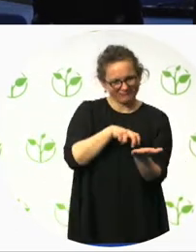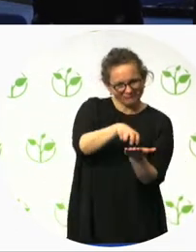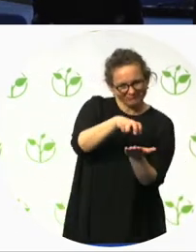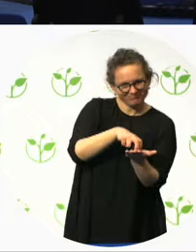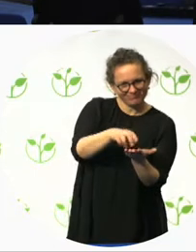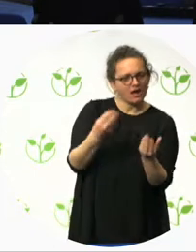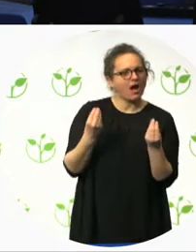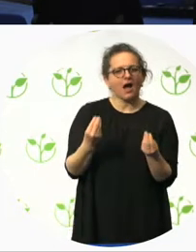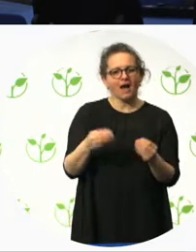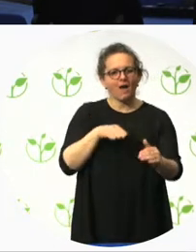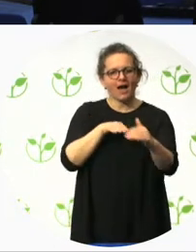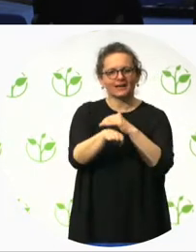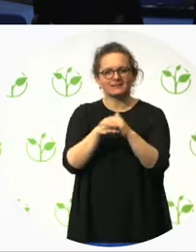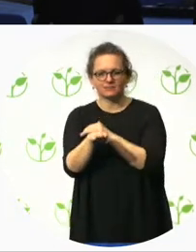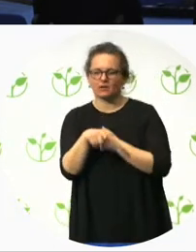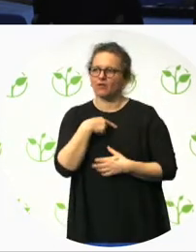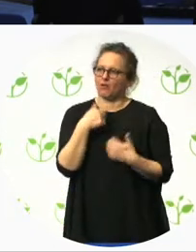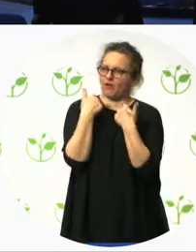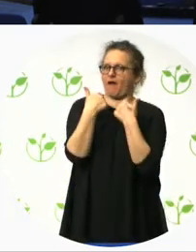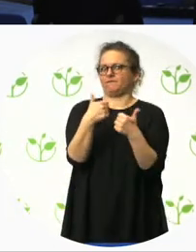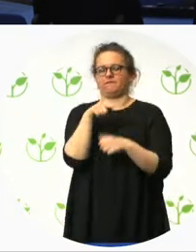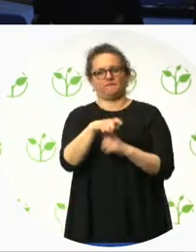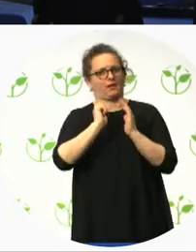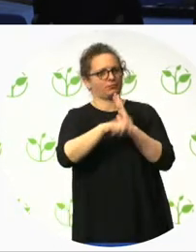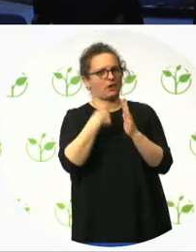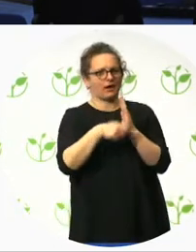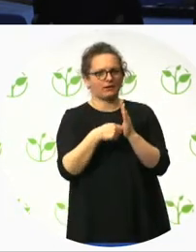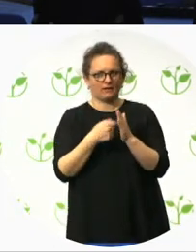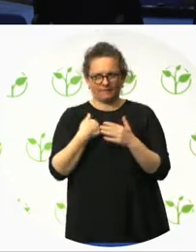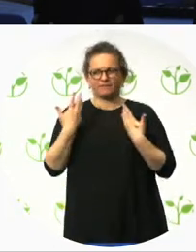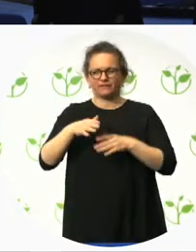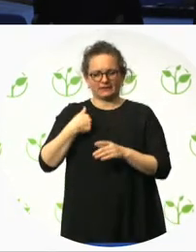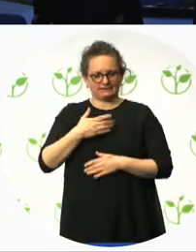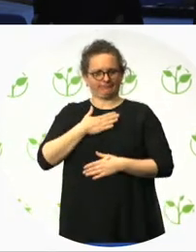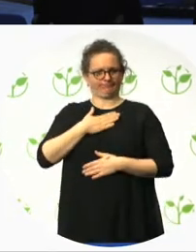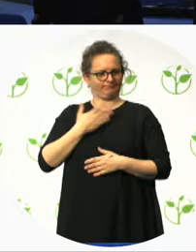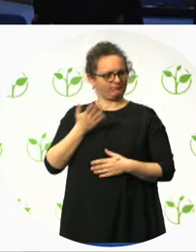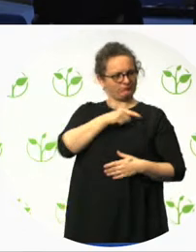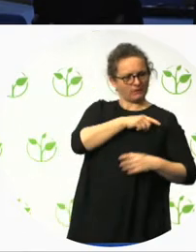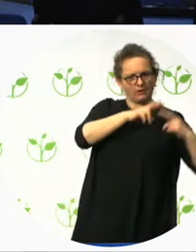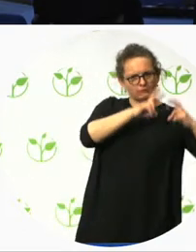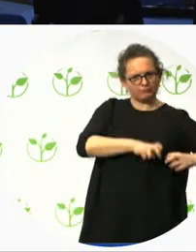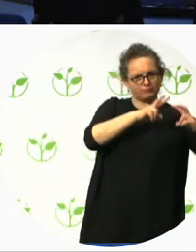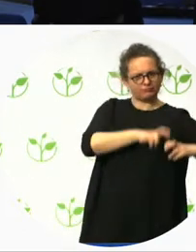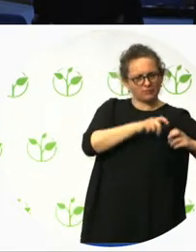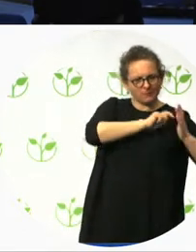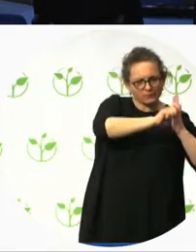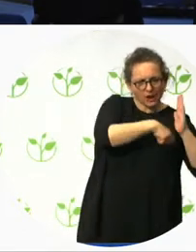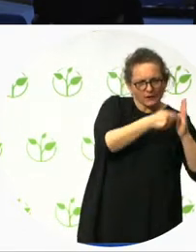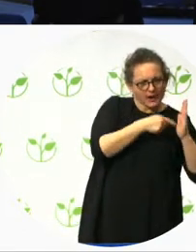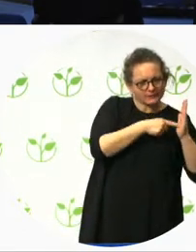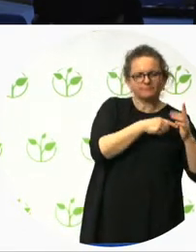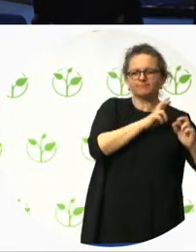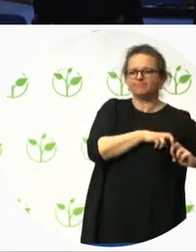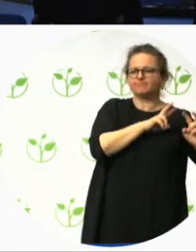of making paths accessible, accessible for elderly, as this is also the most wanted leisure